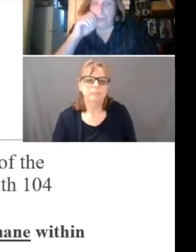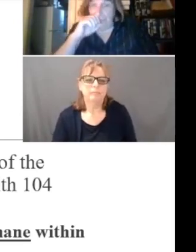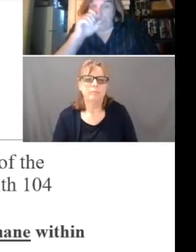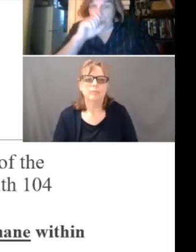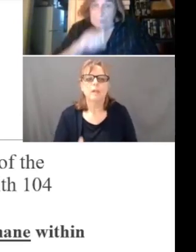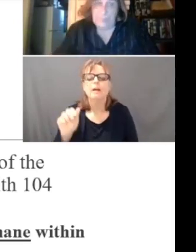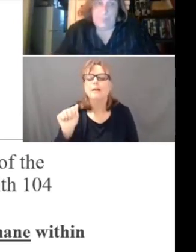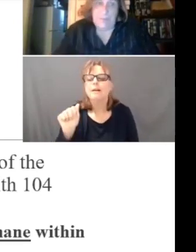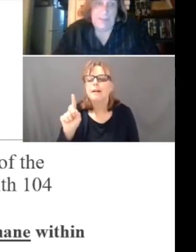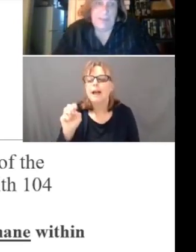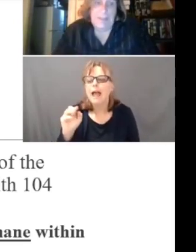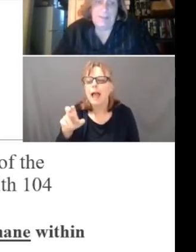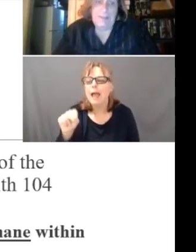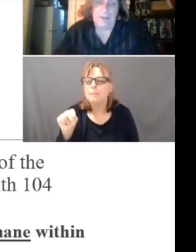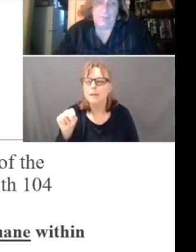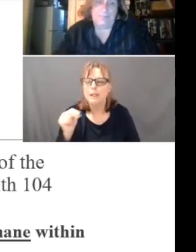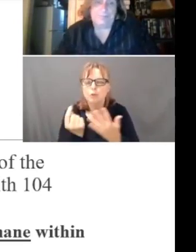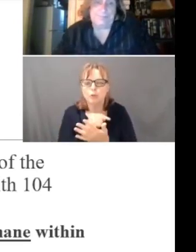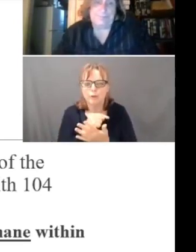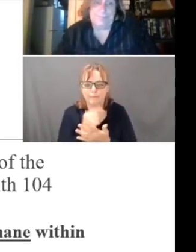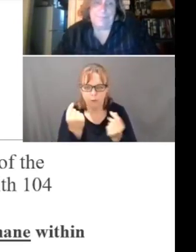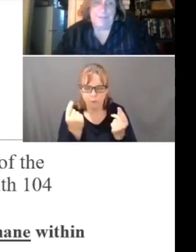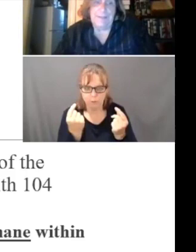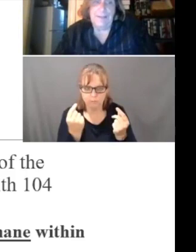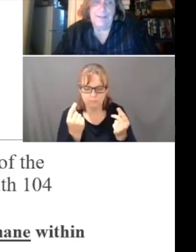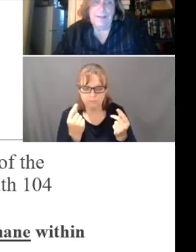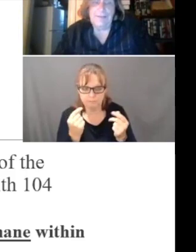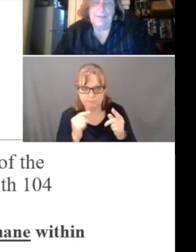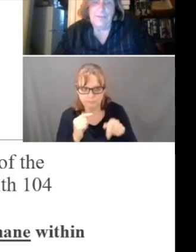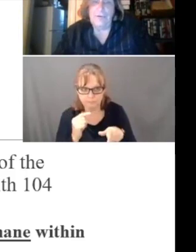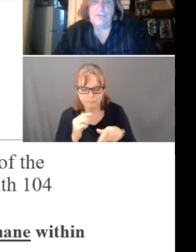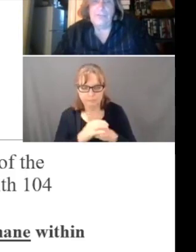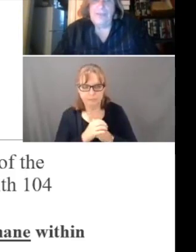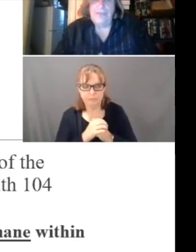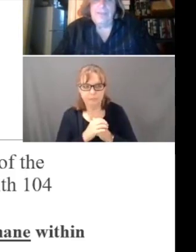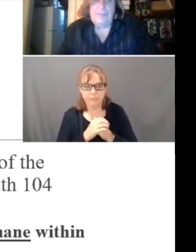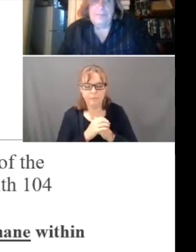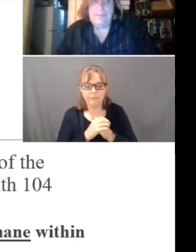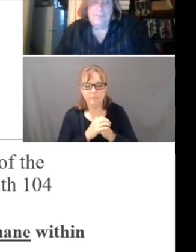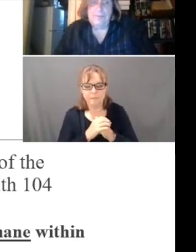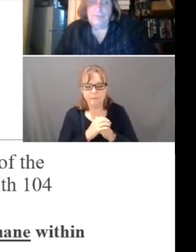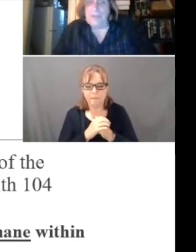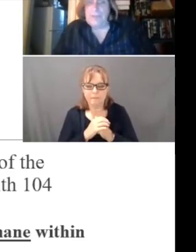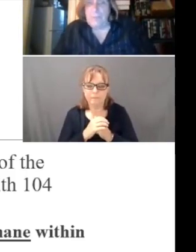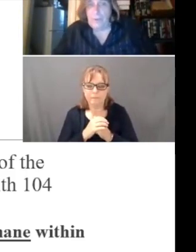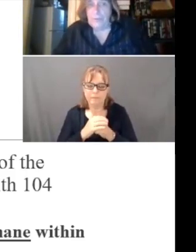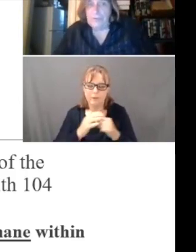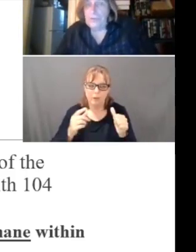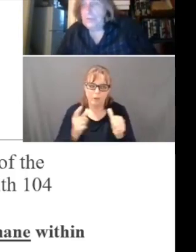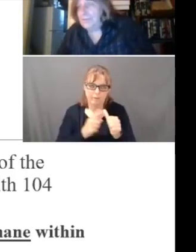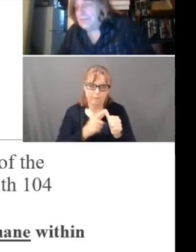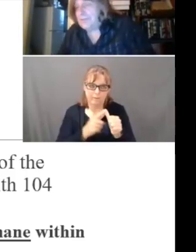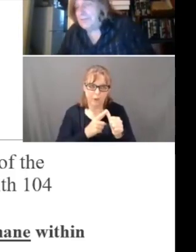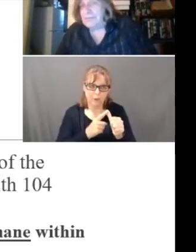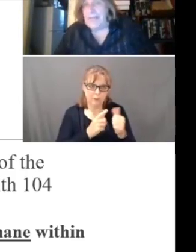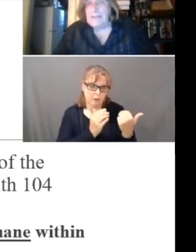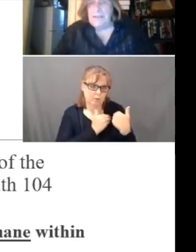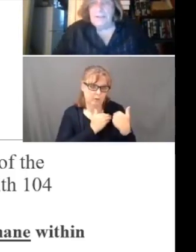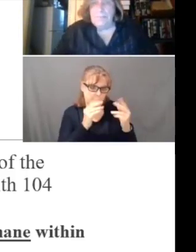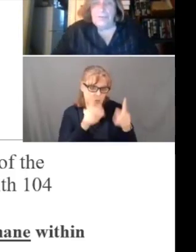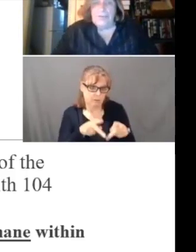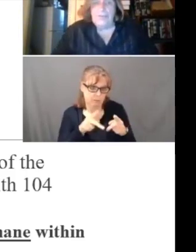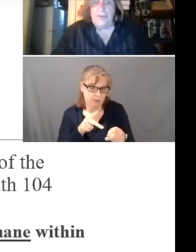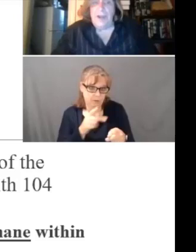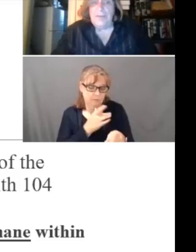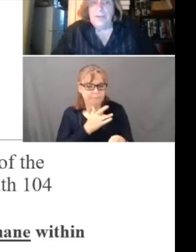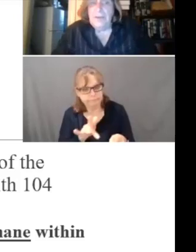review. So the first thing this responsible person, who in this case is likely